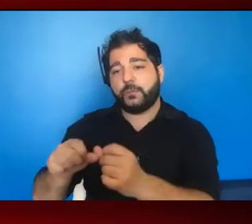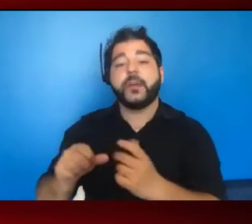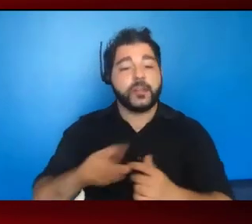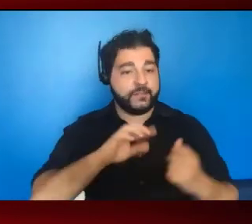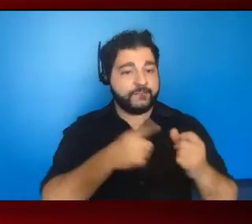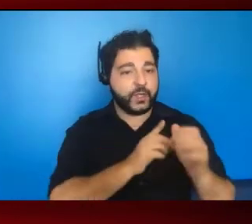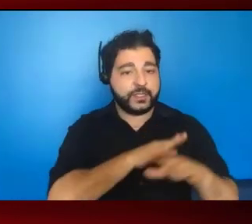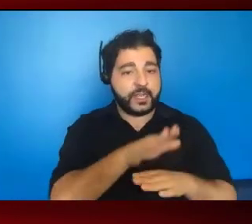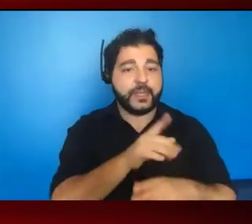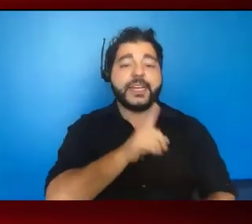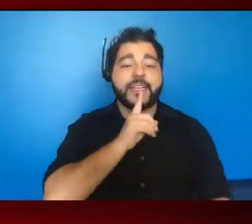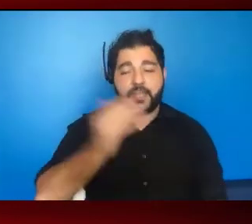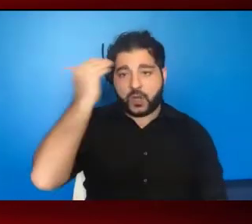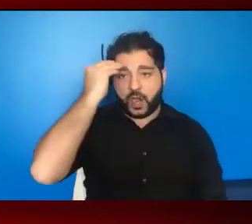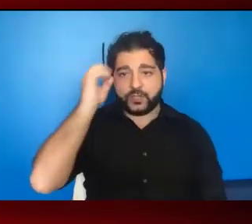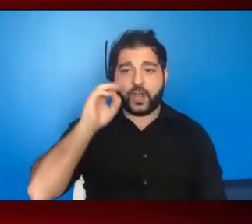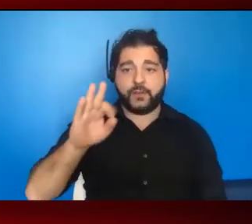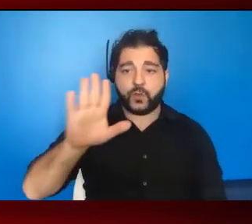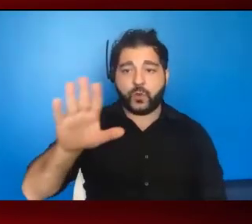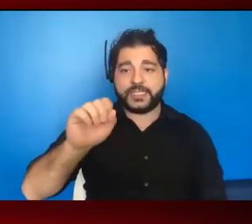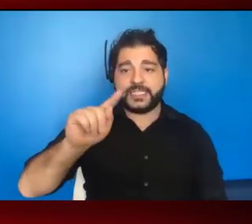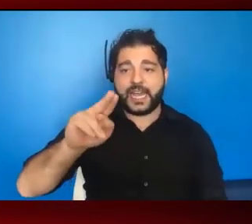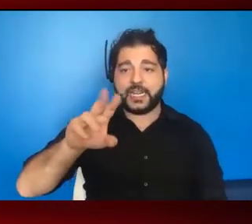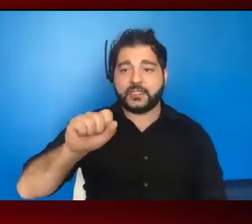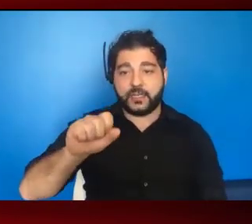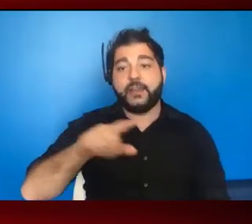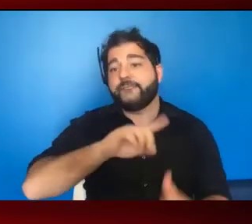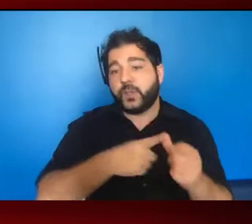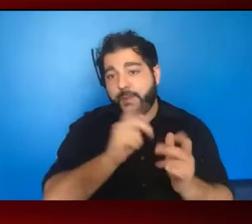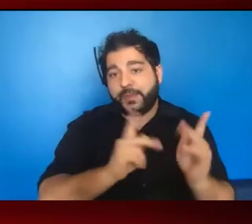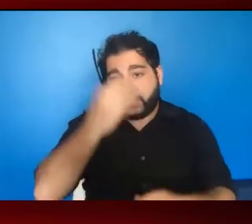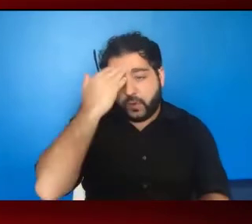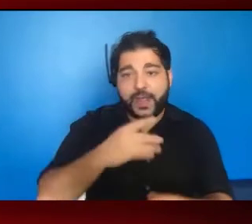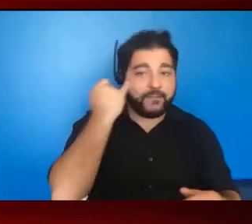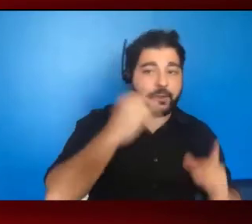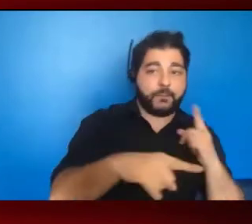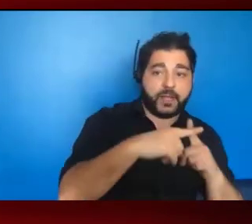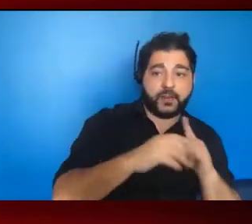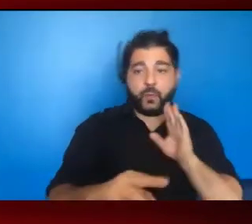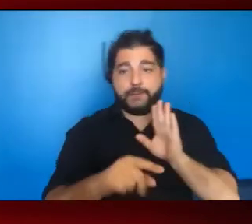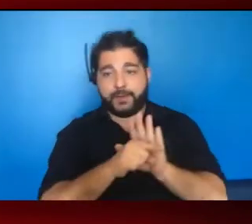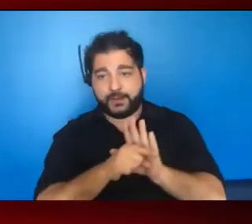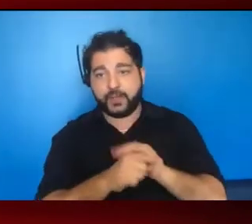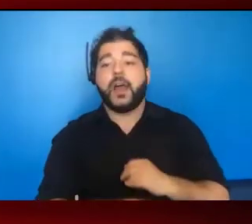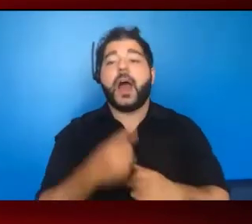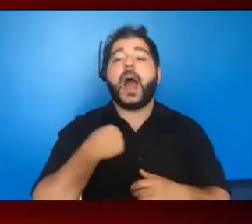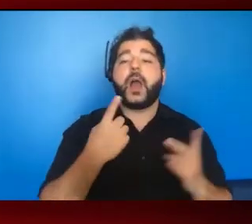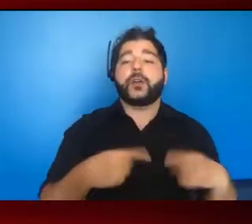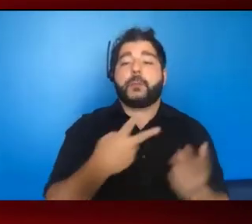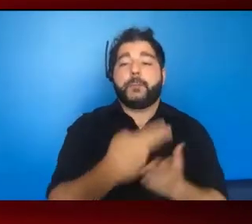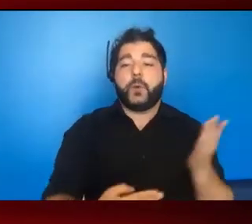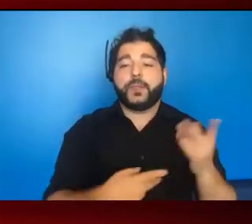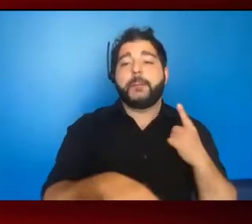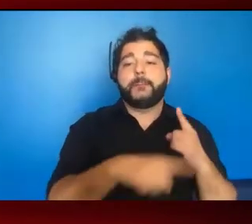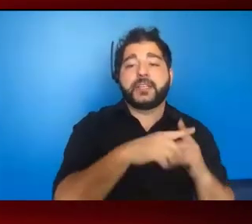step is knowledge of status. That means people need to know that they have HIV or not. Now, I argue that both a positive result